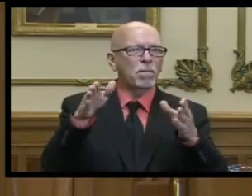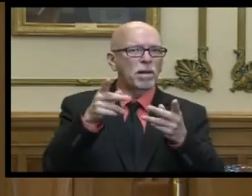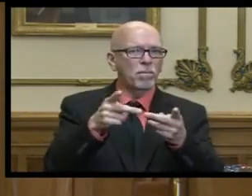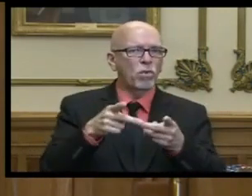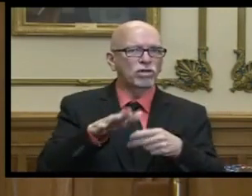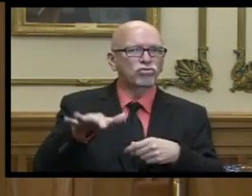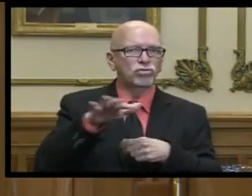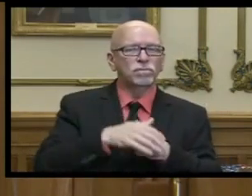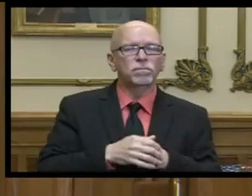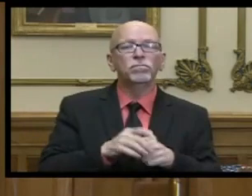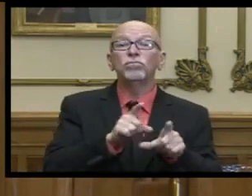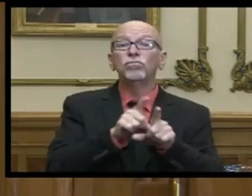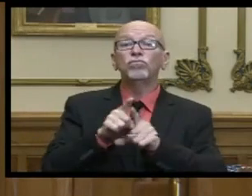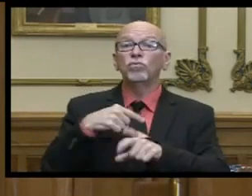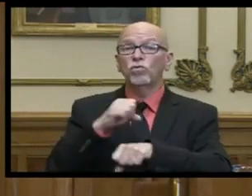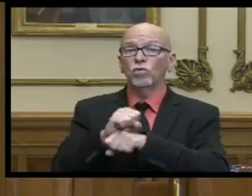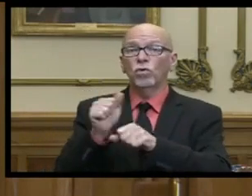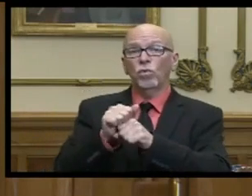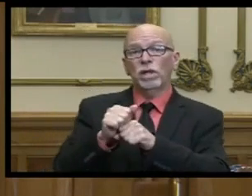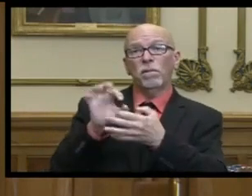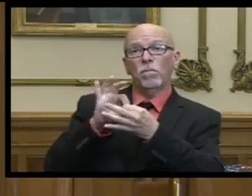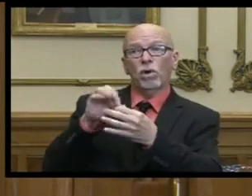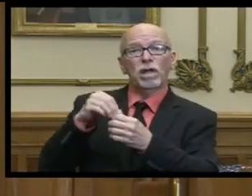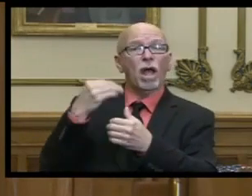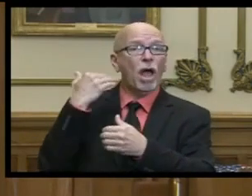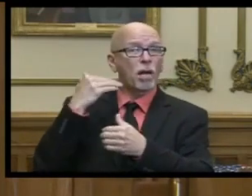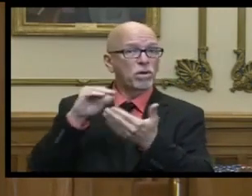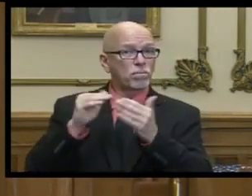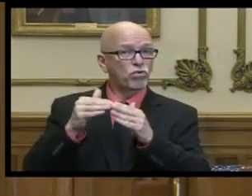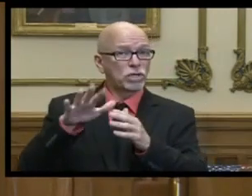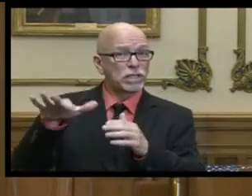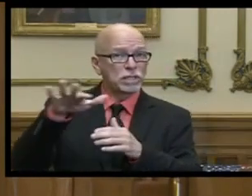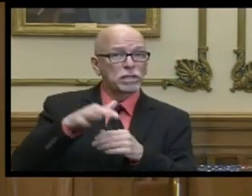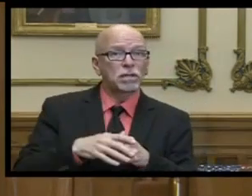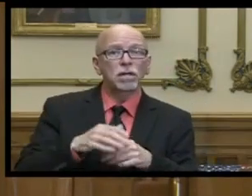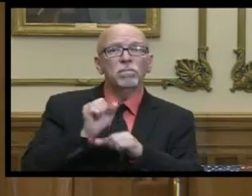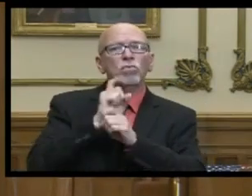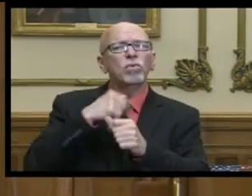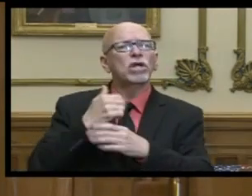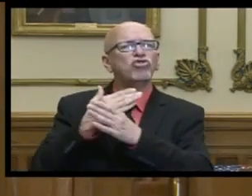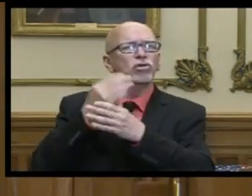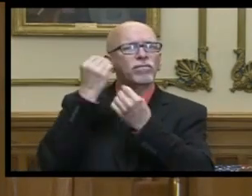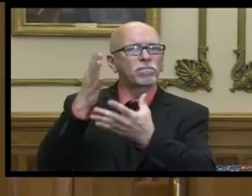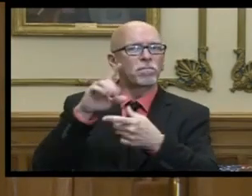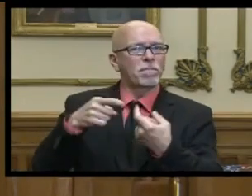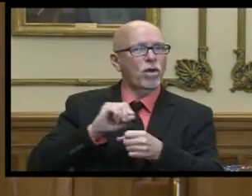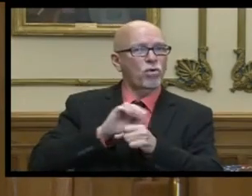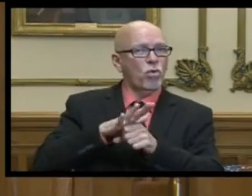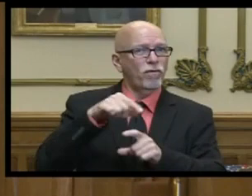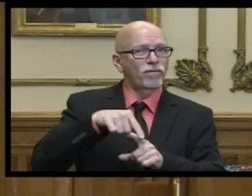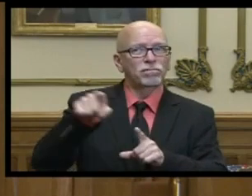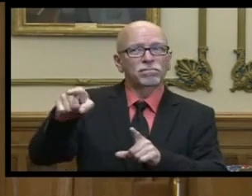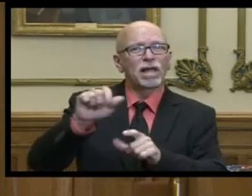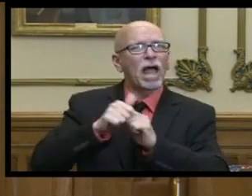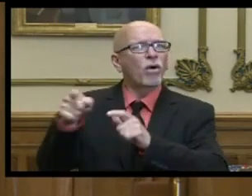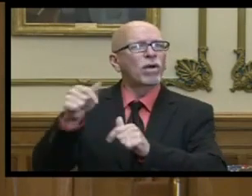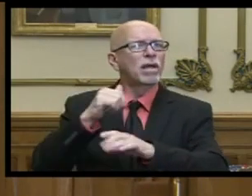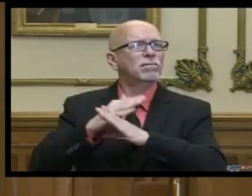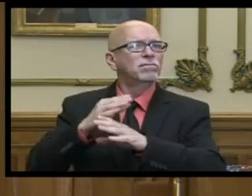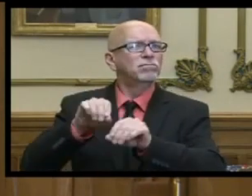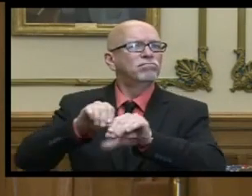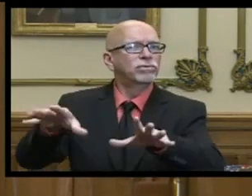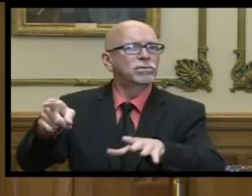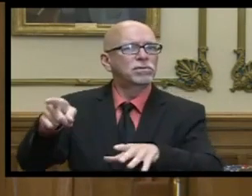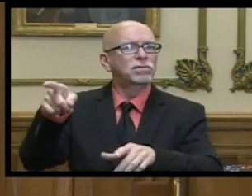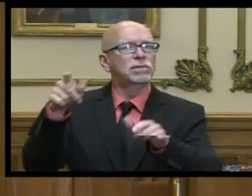we are also working with partners in the amish community to help share information about covid19 and how to prevent it so that they can